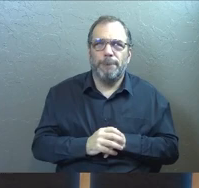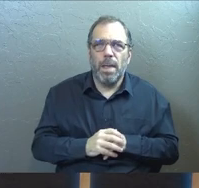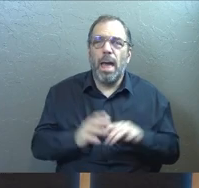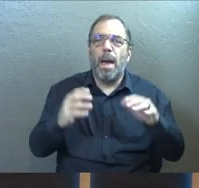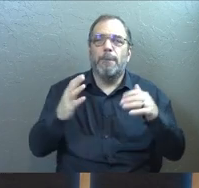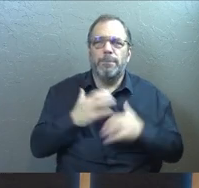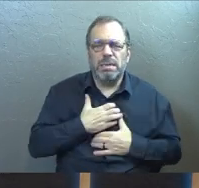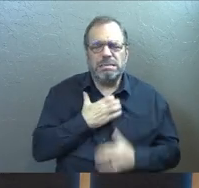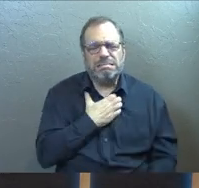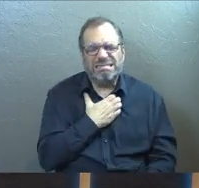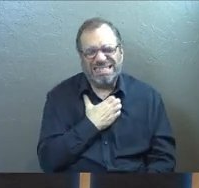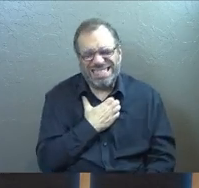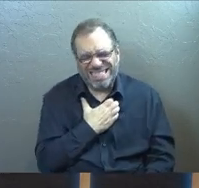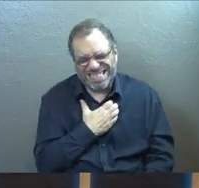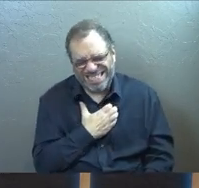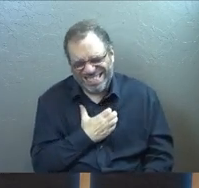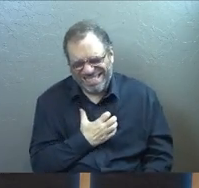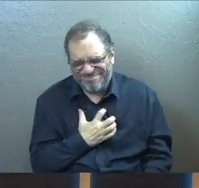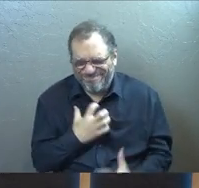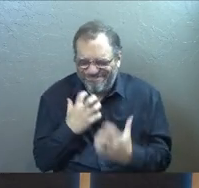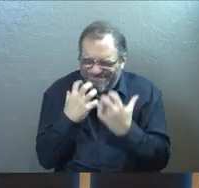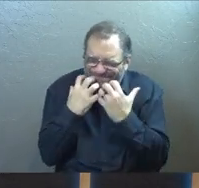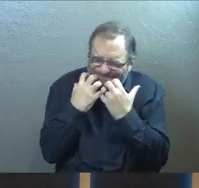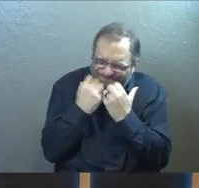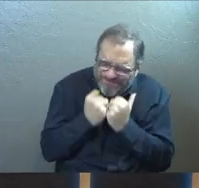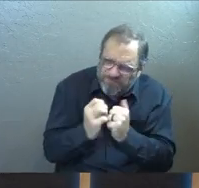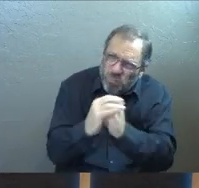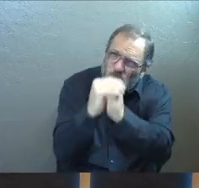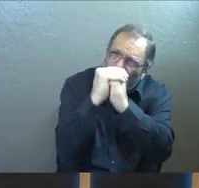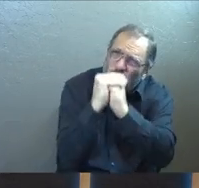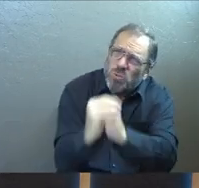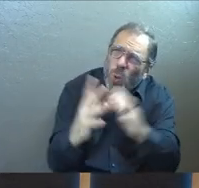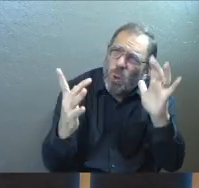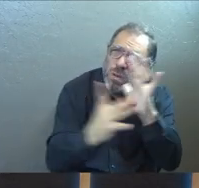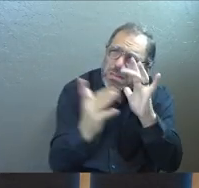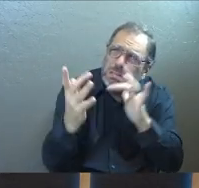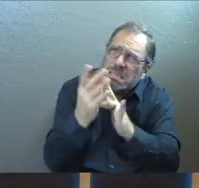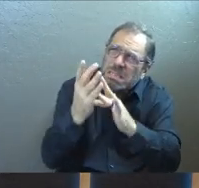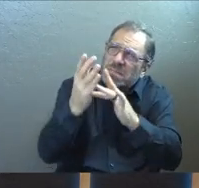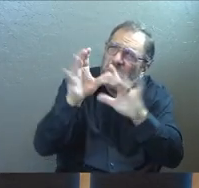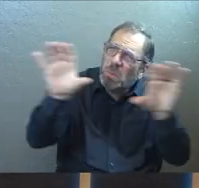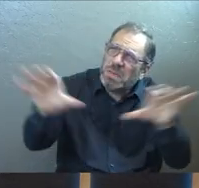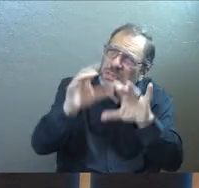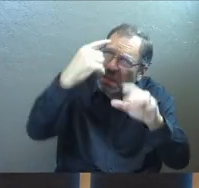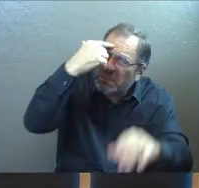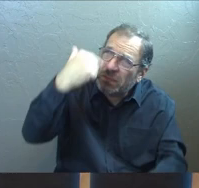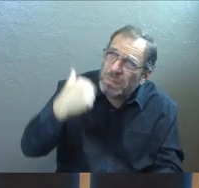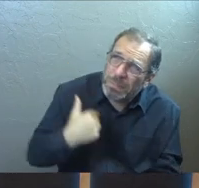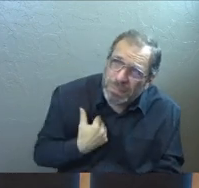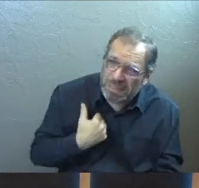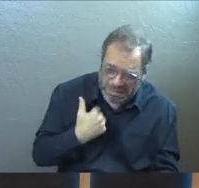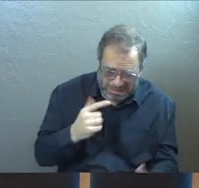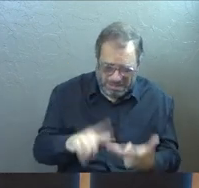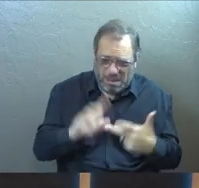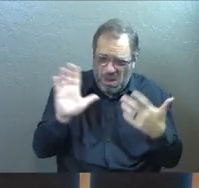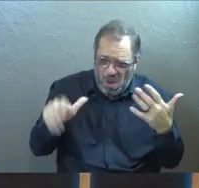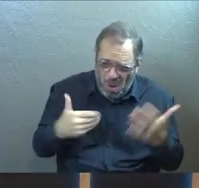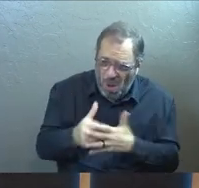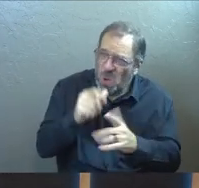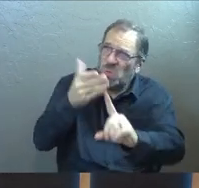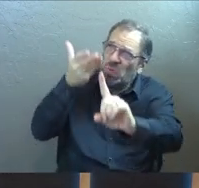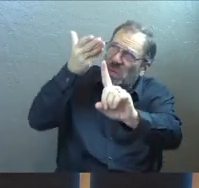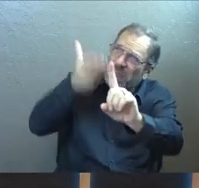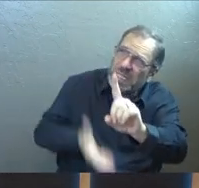I passionately adore him. For all that he's done for me. For all that he